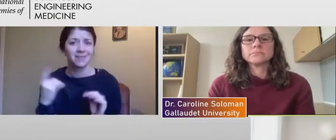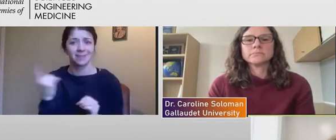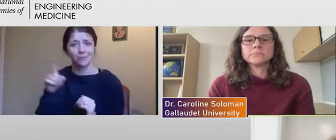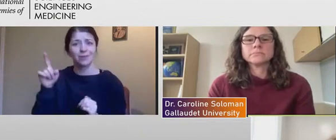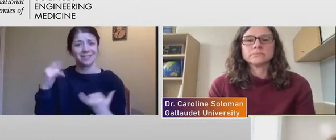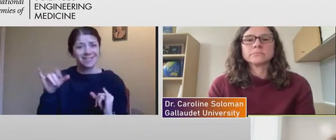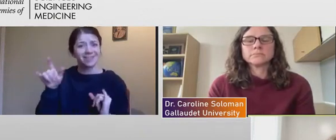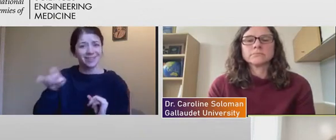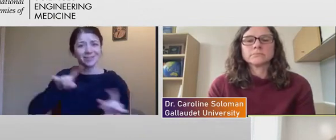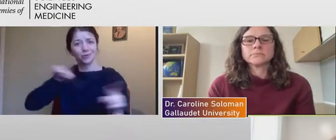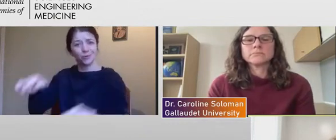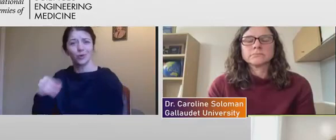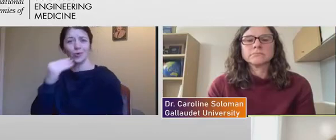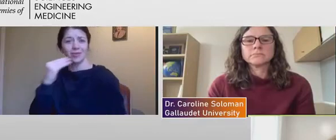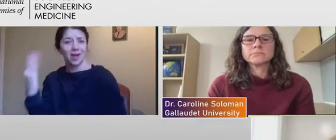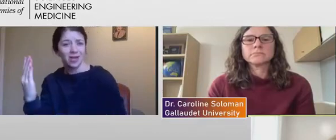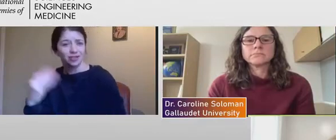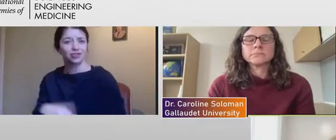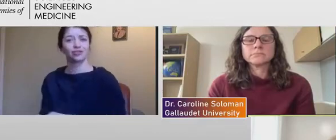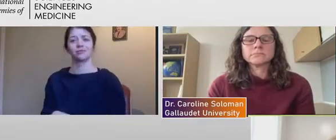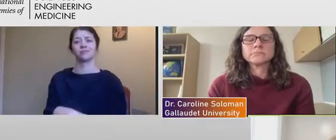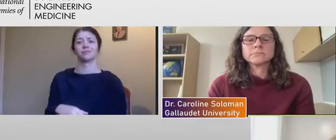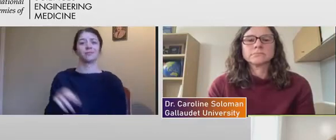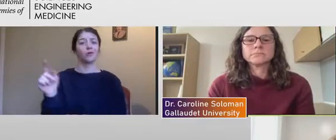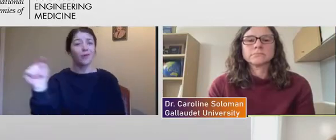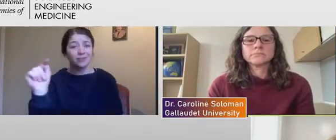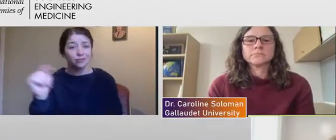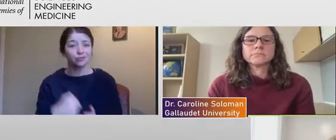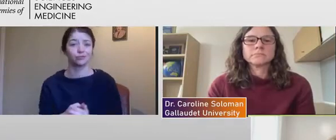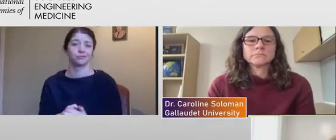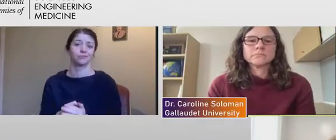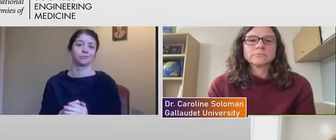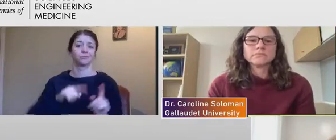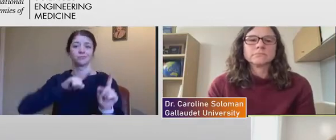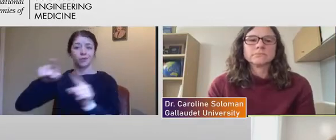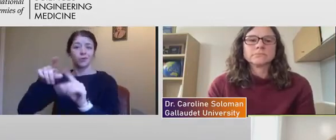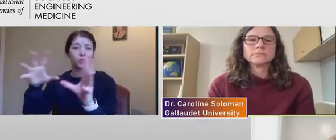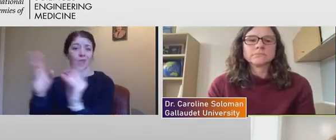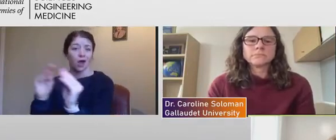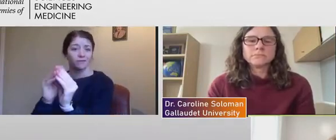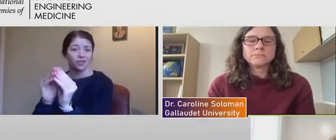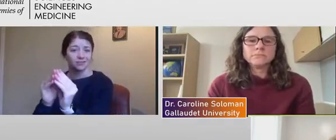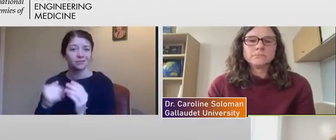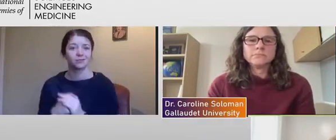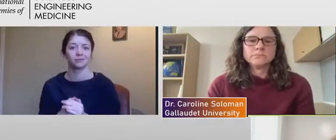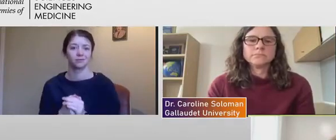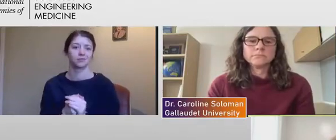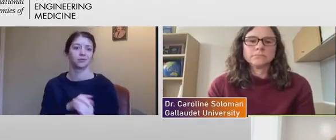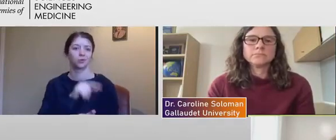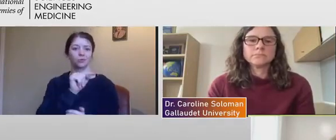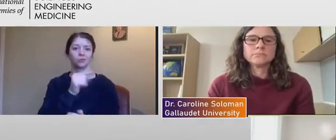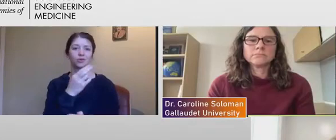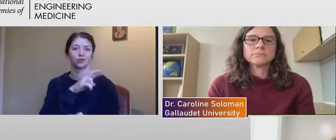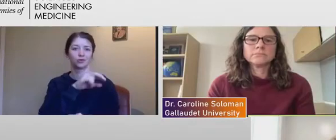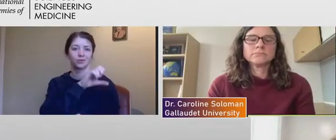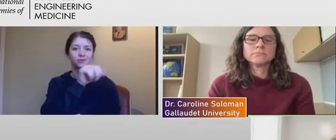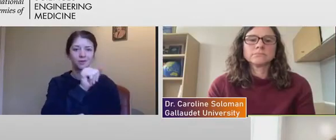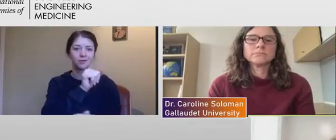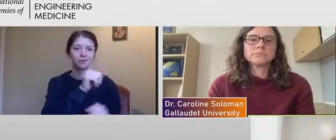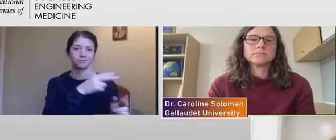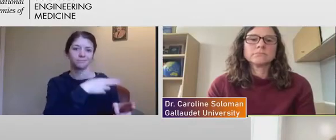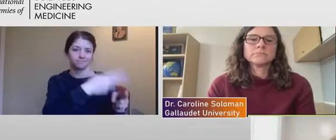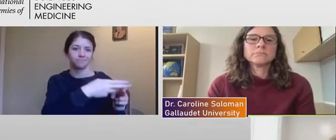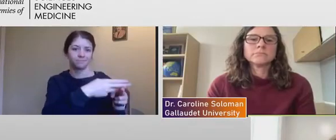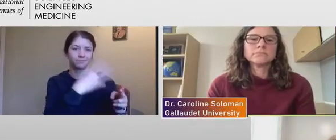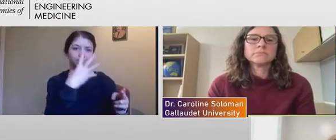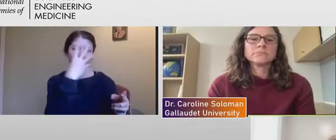to use the restroom, to go to a conference meeting. Teresa talked about this beautifully in her talk. And so